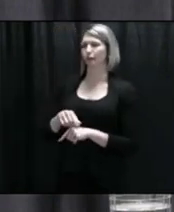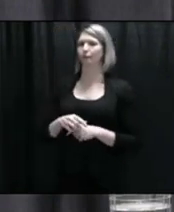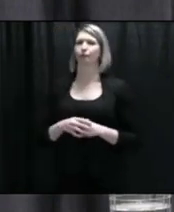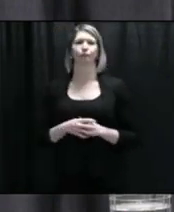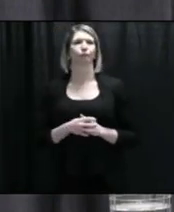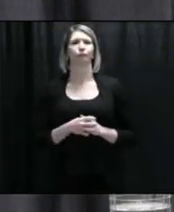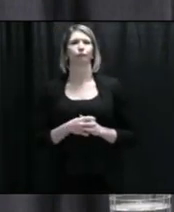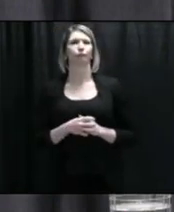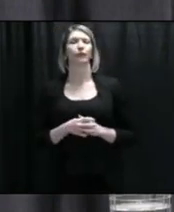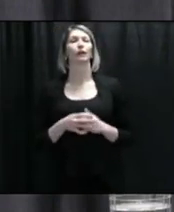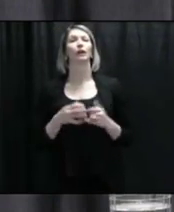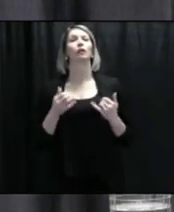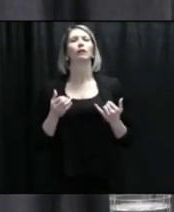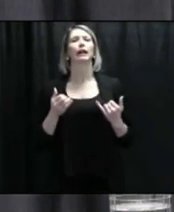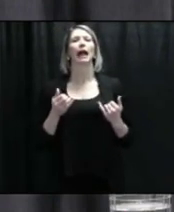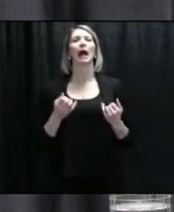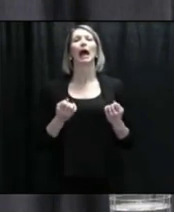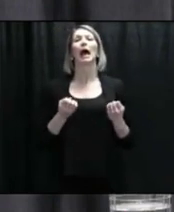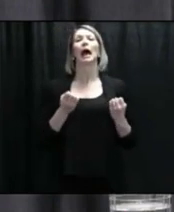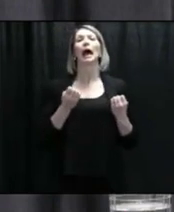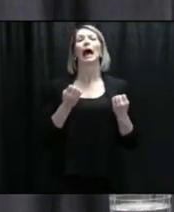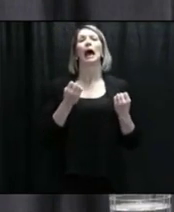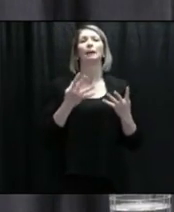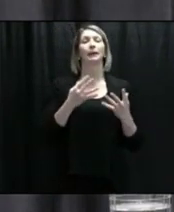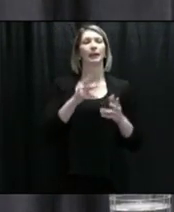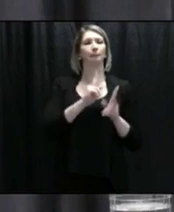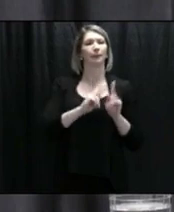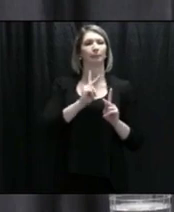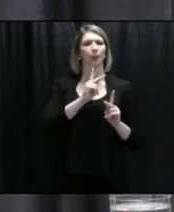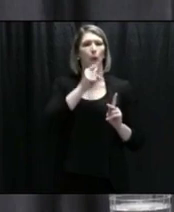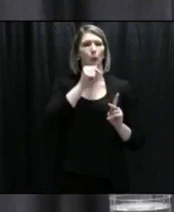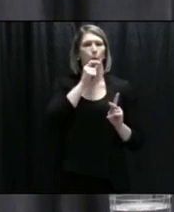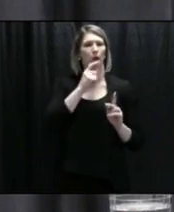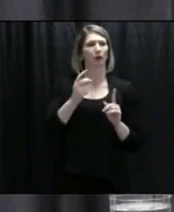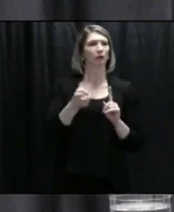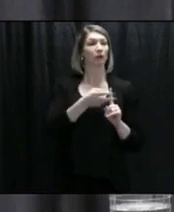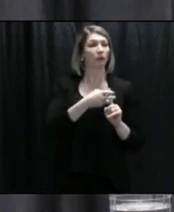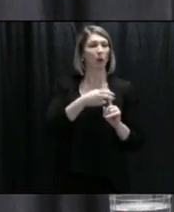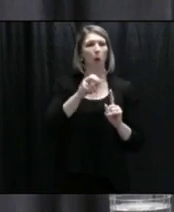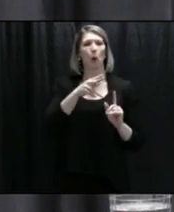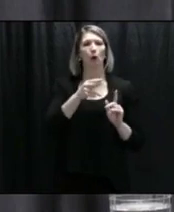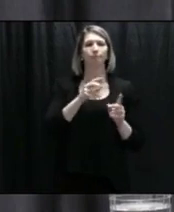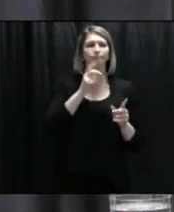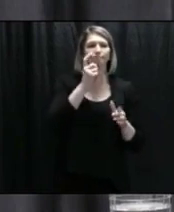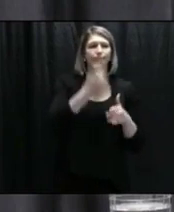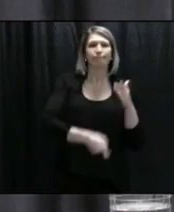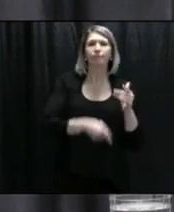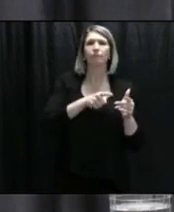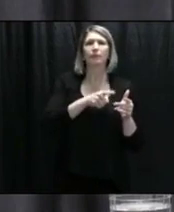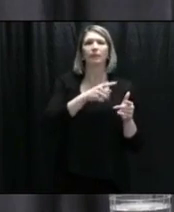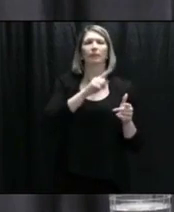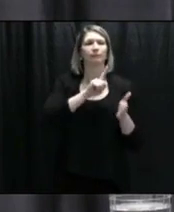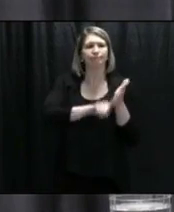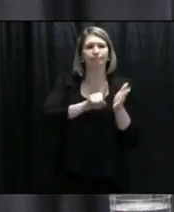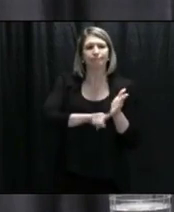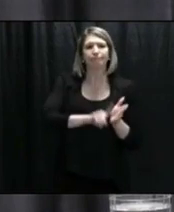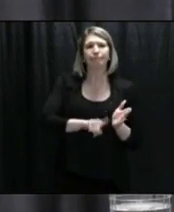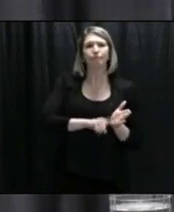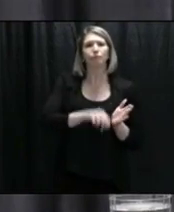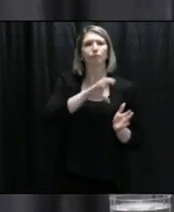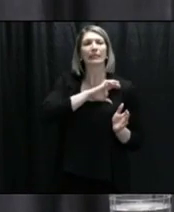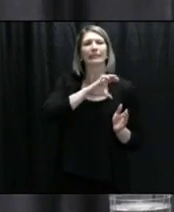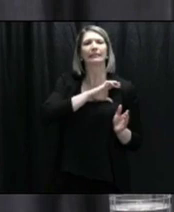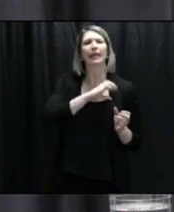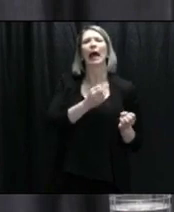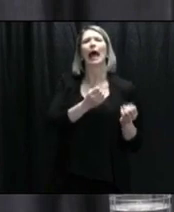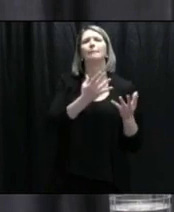like how many are ongoing and how many fines have been issued? From my information, as of 8.30, sorry, as of